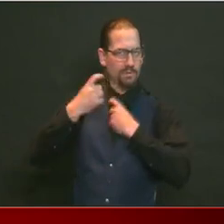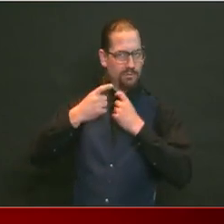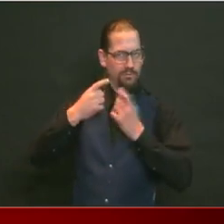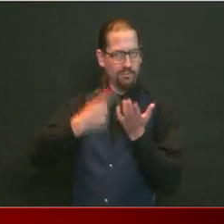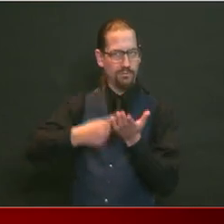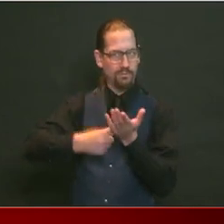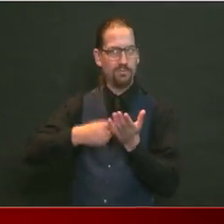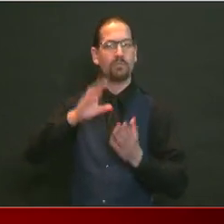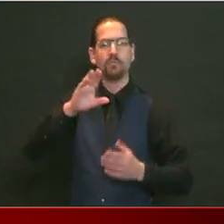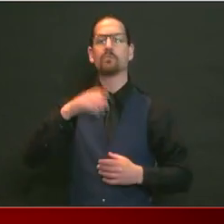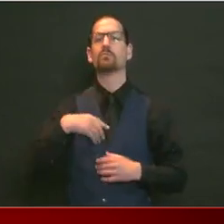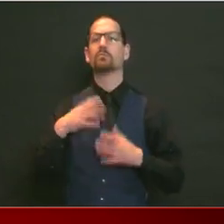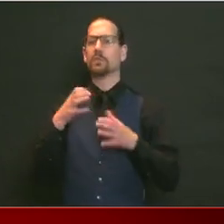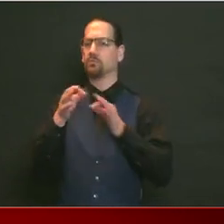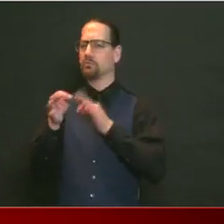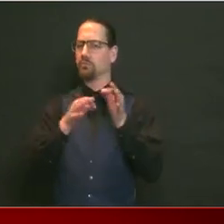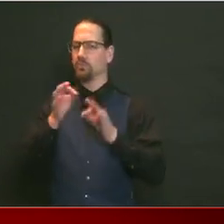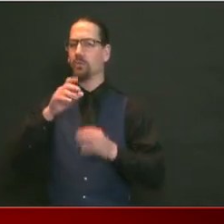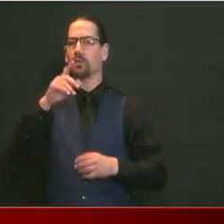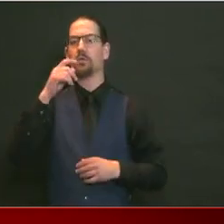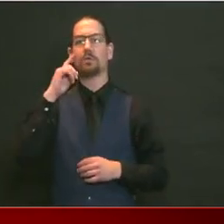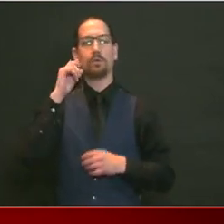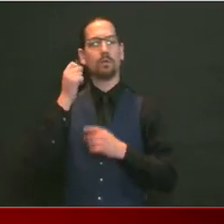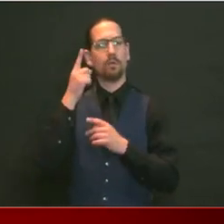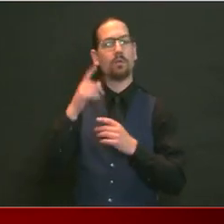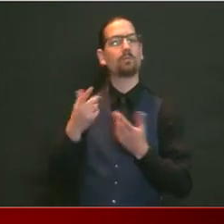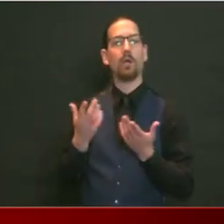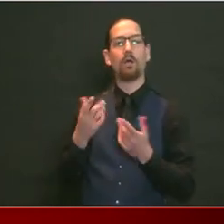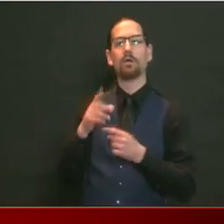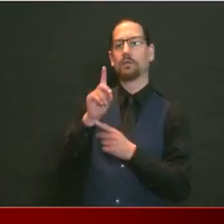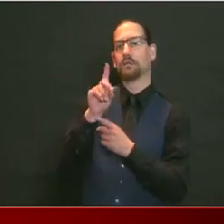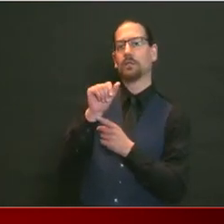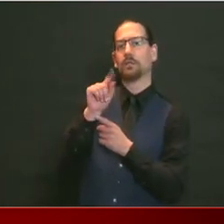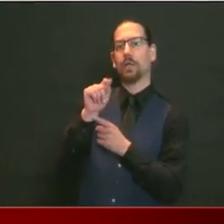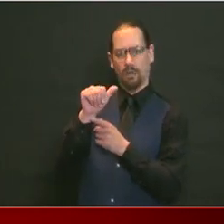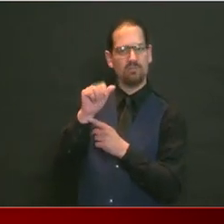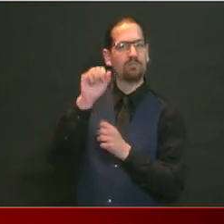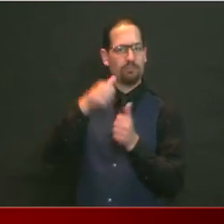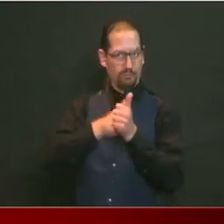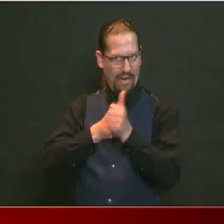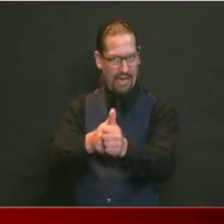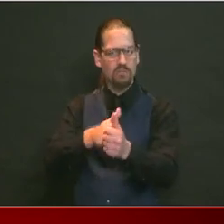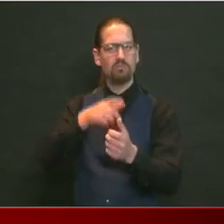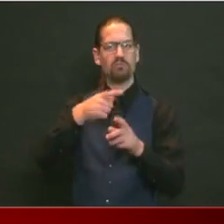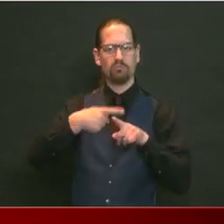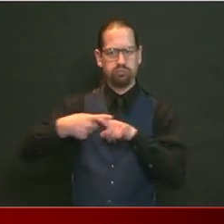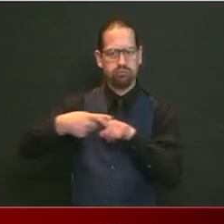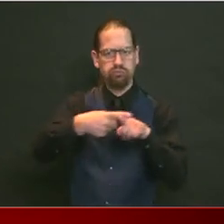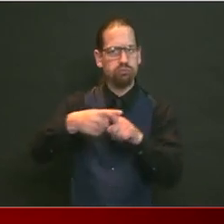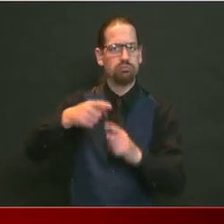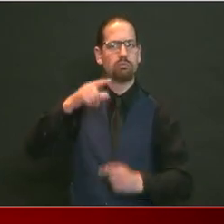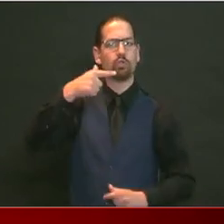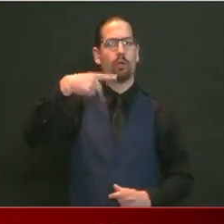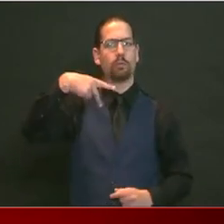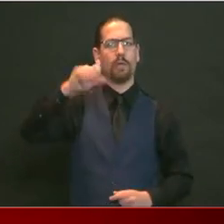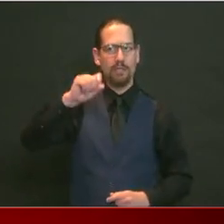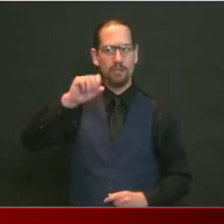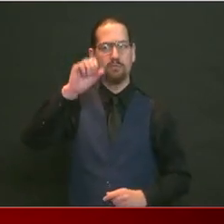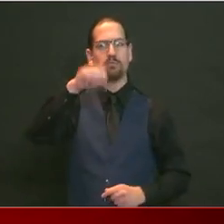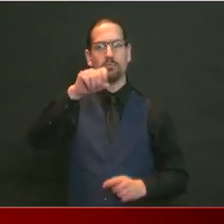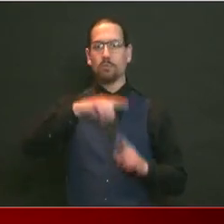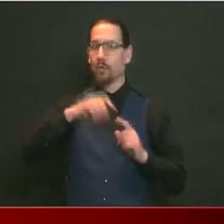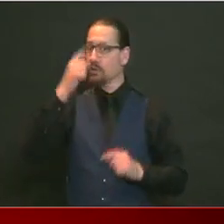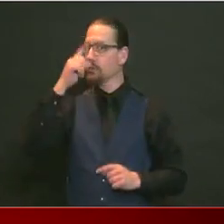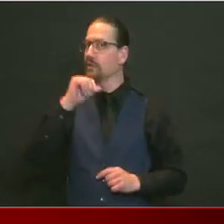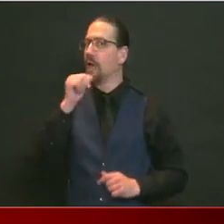not about locating people in real time. It is meant as an electronic log of the places that you